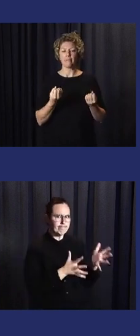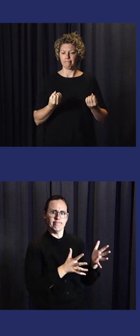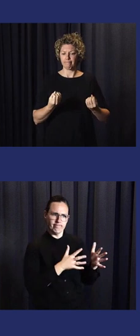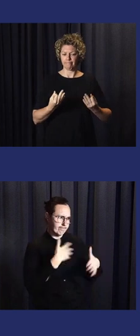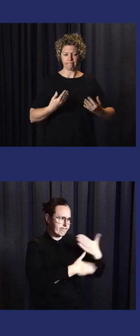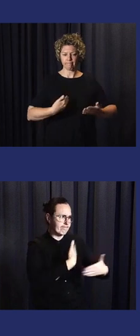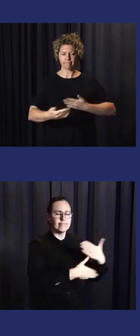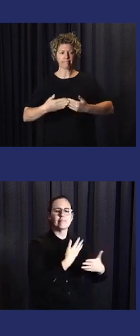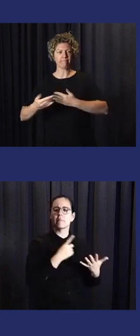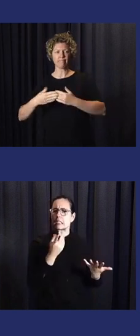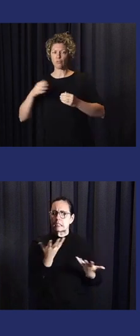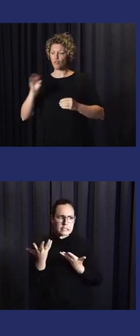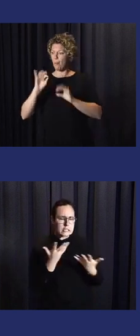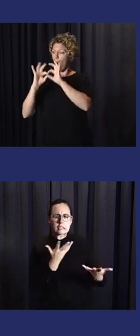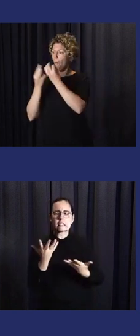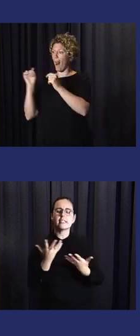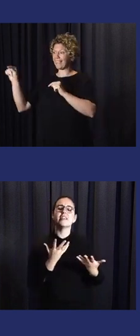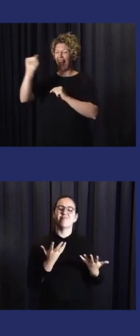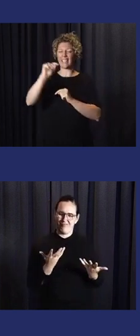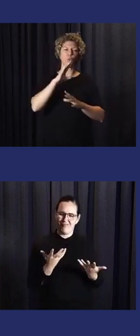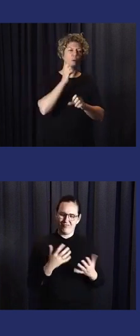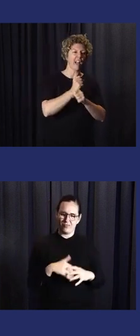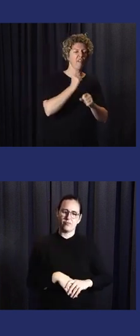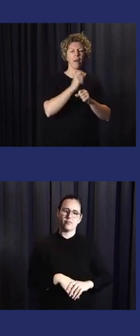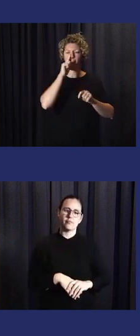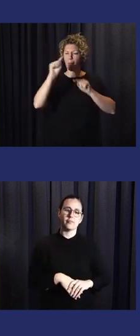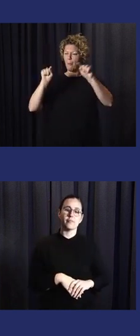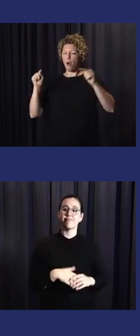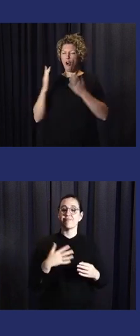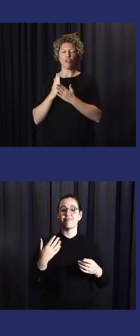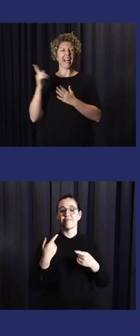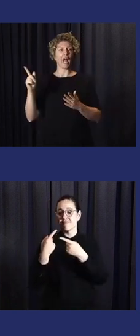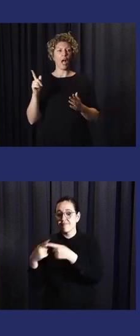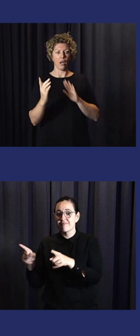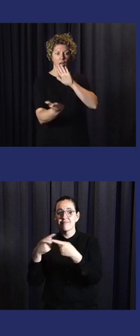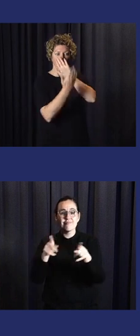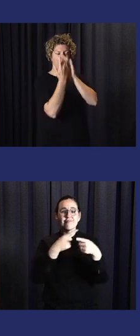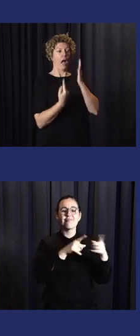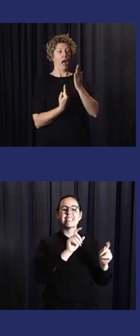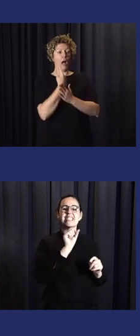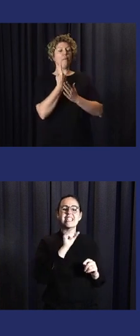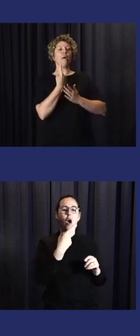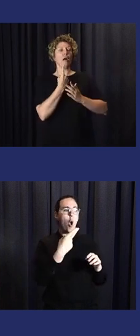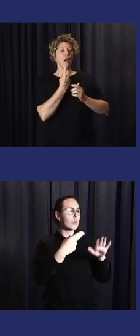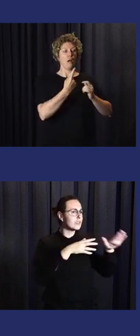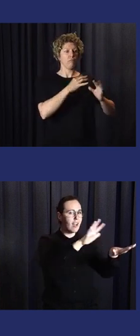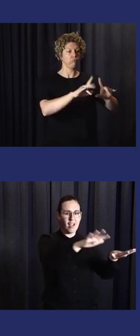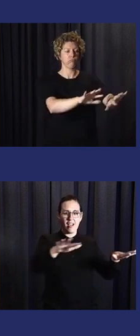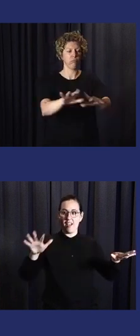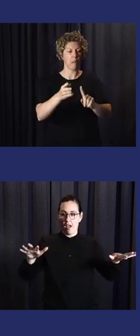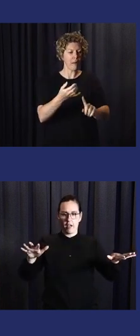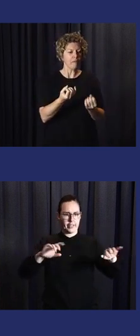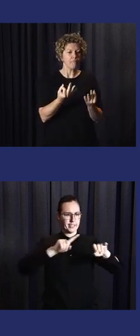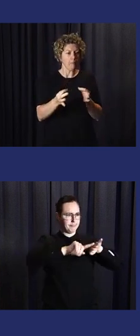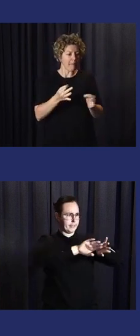committee as well as the community level. And then lack of coordination among the different stakeholders. Still people are